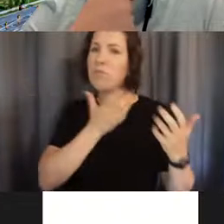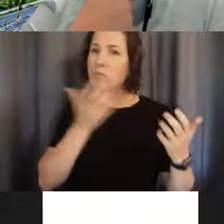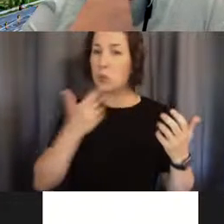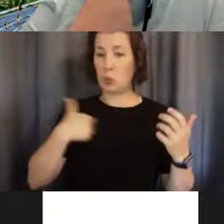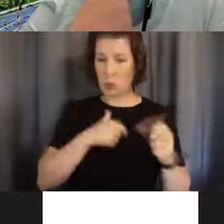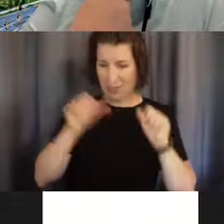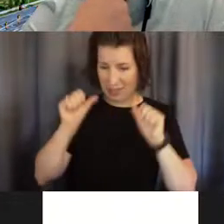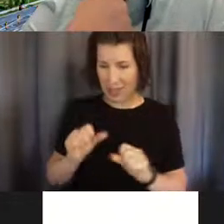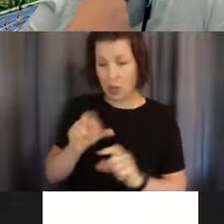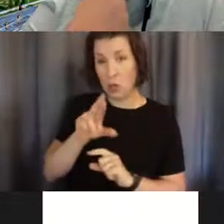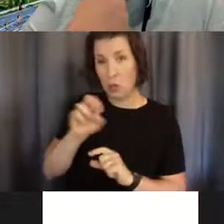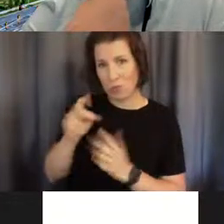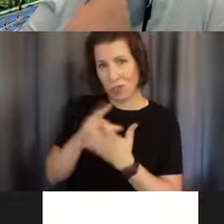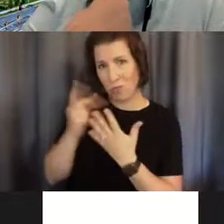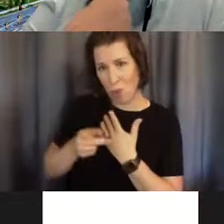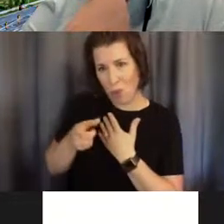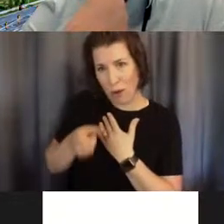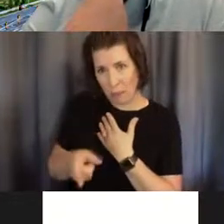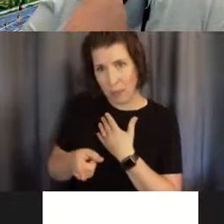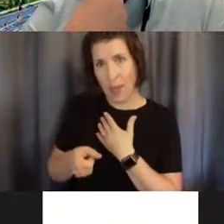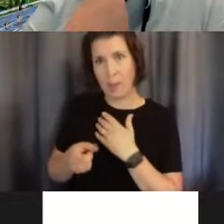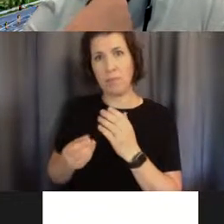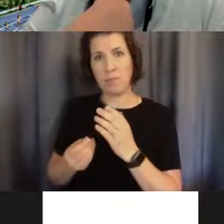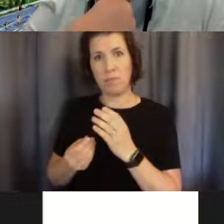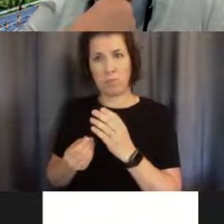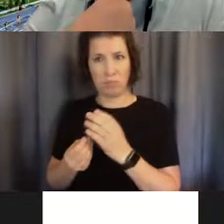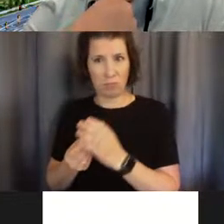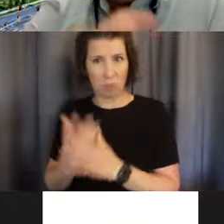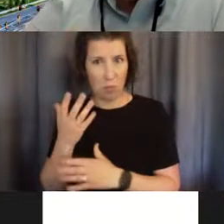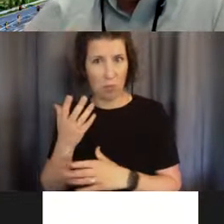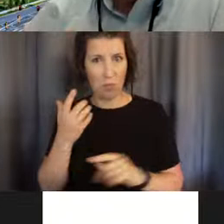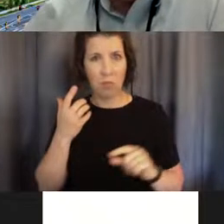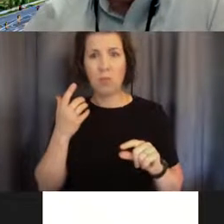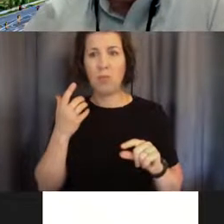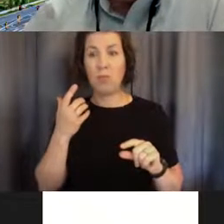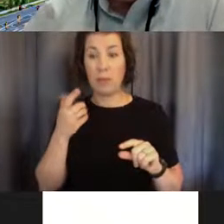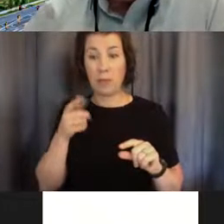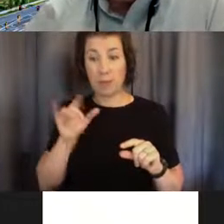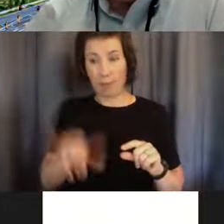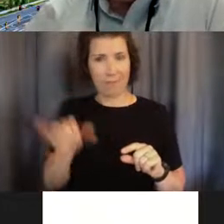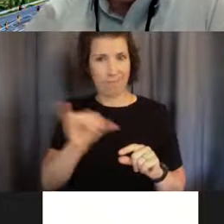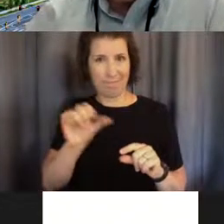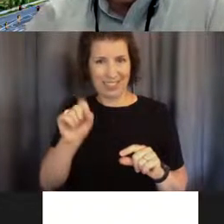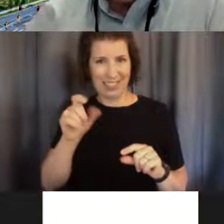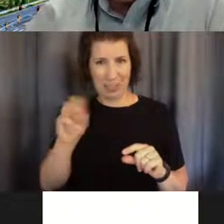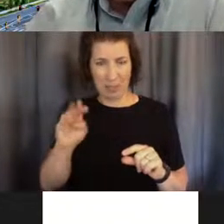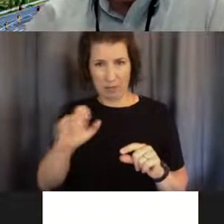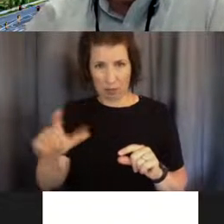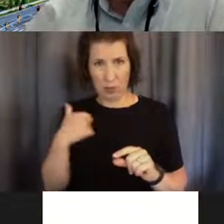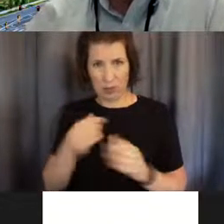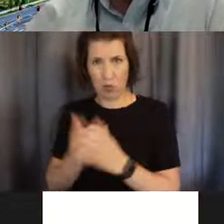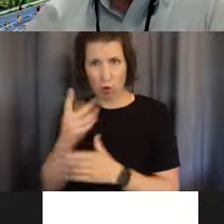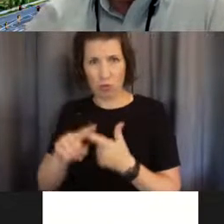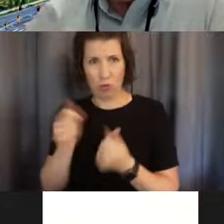these induced pluripotent stem cells that we should be able to turn into anything. So I give them here